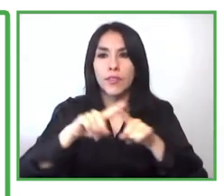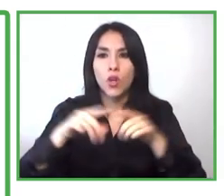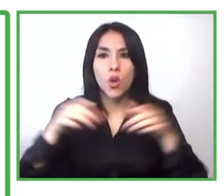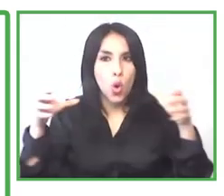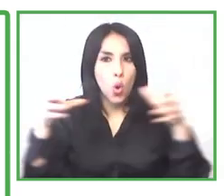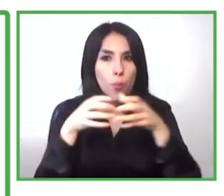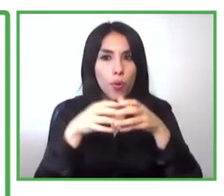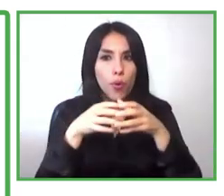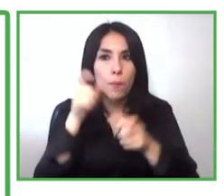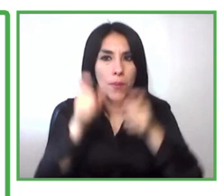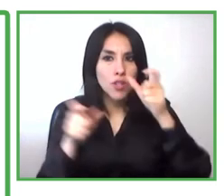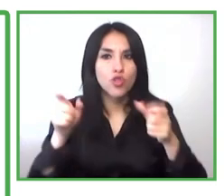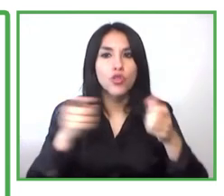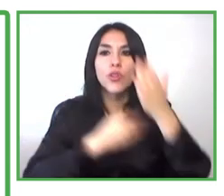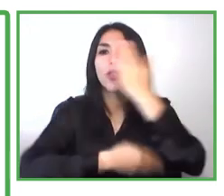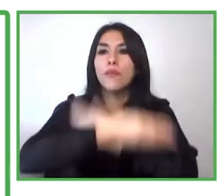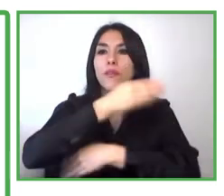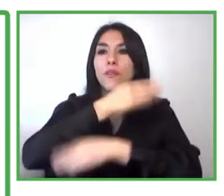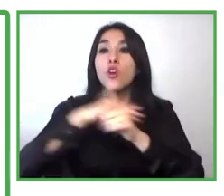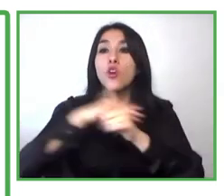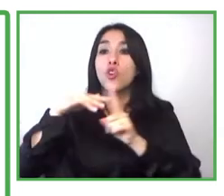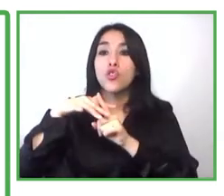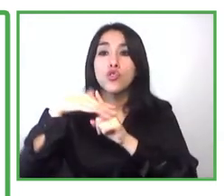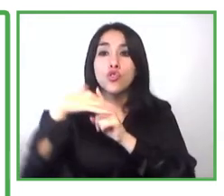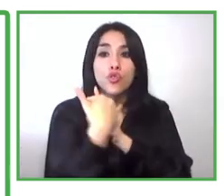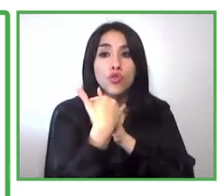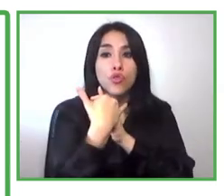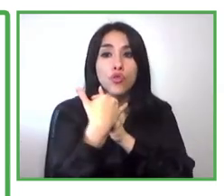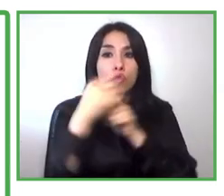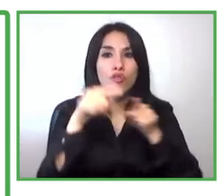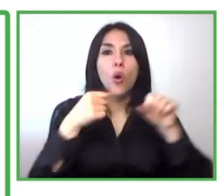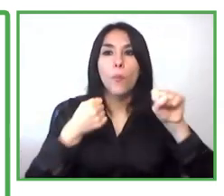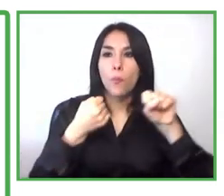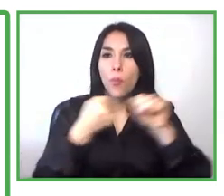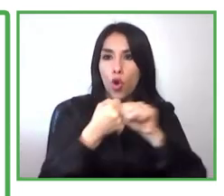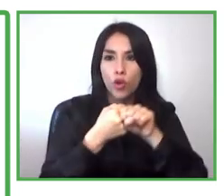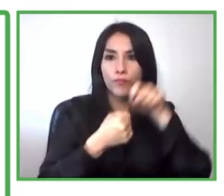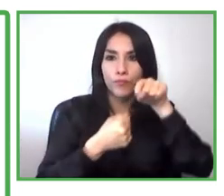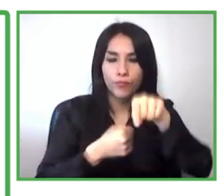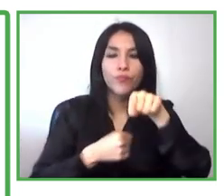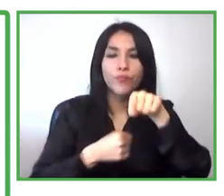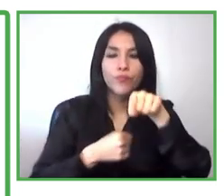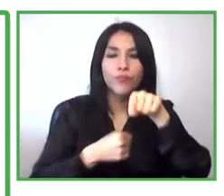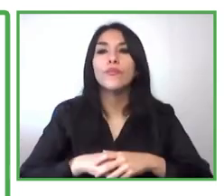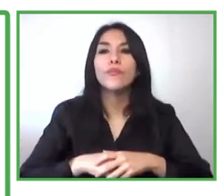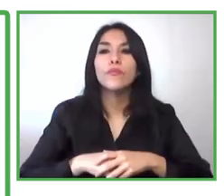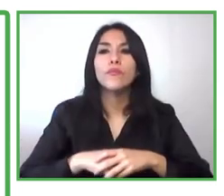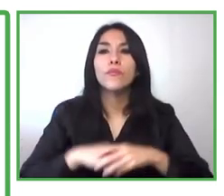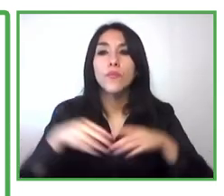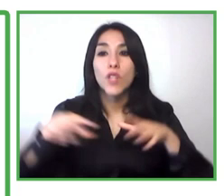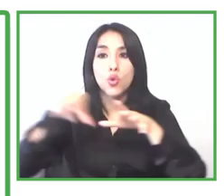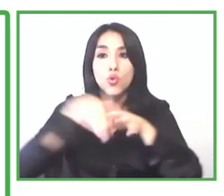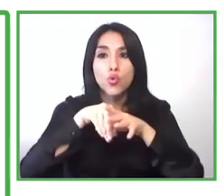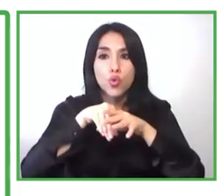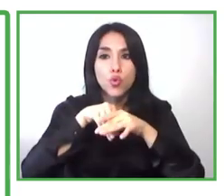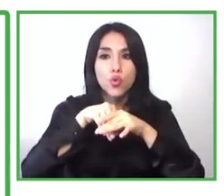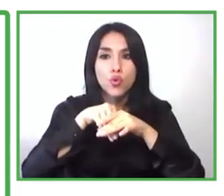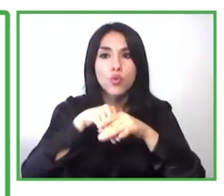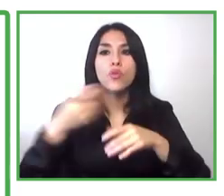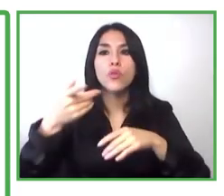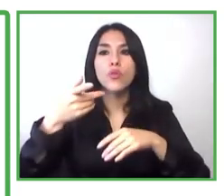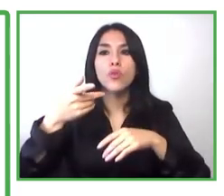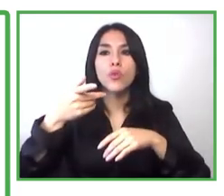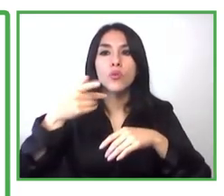people who want to have ventures and with people who have disabilities and to help them to include them in the social market